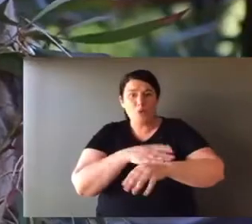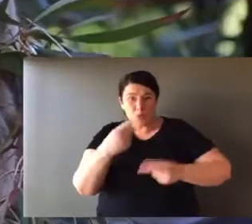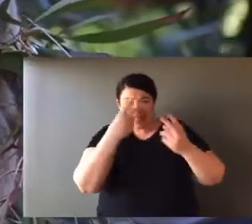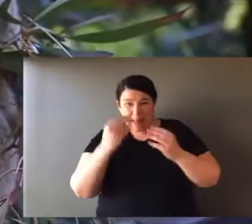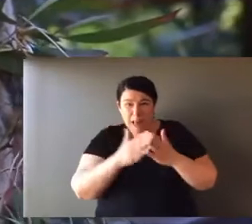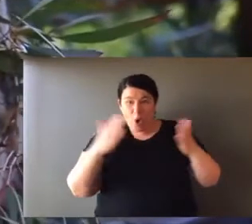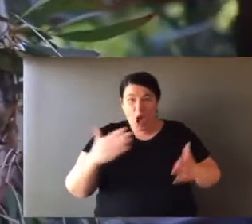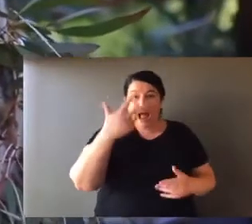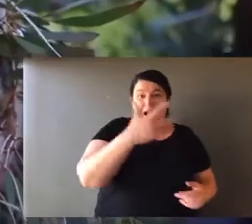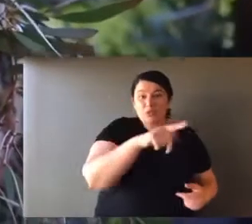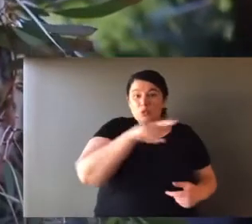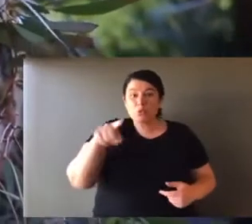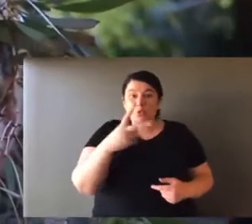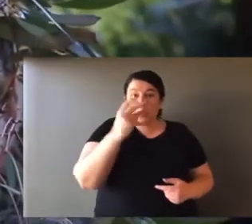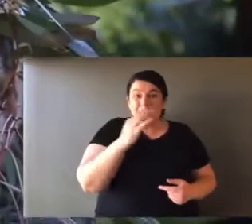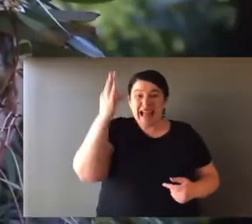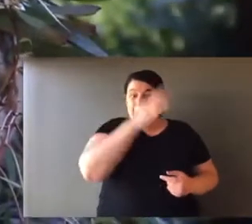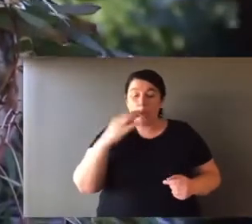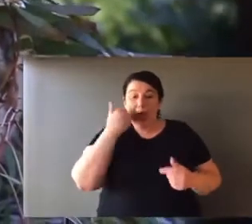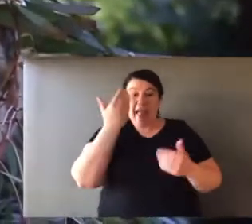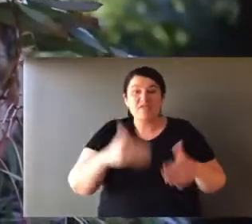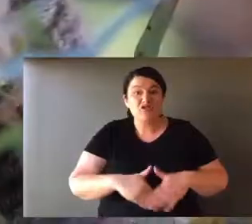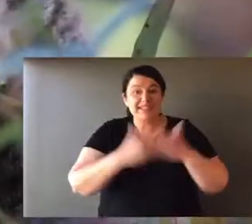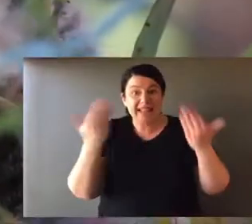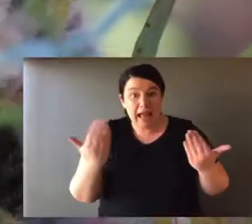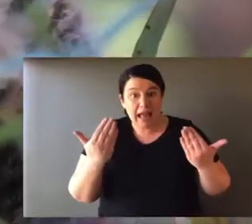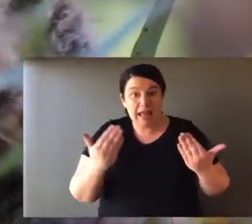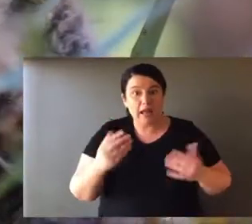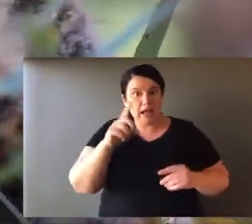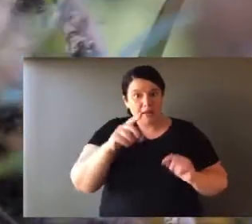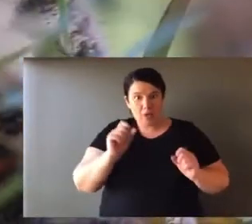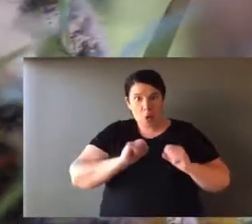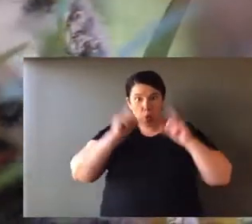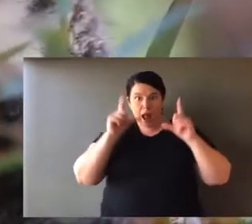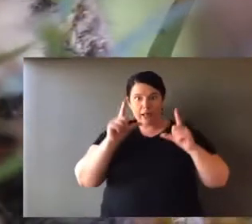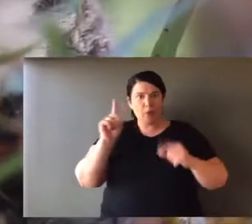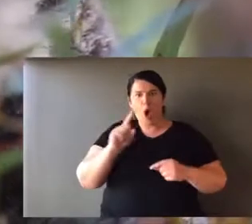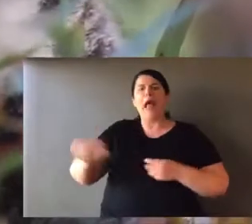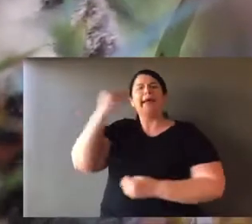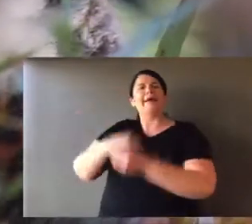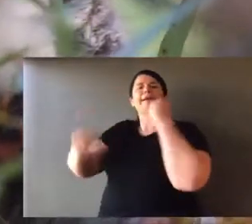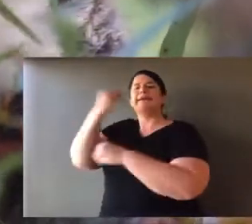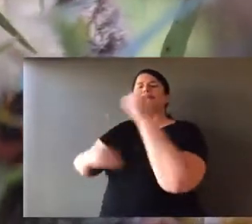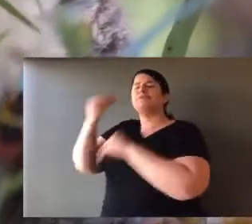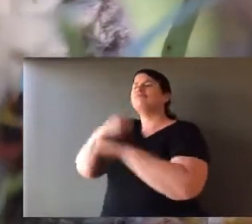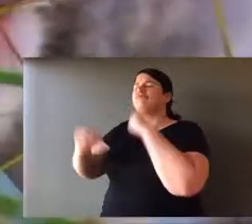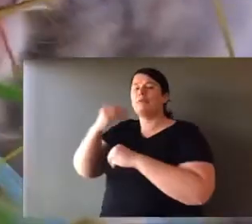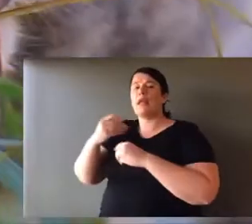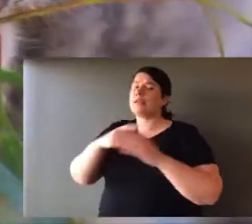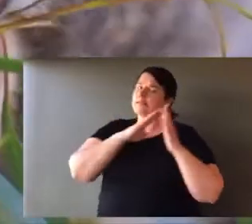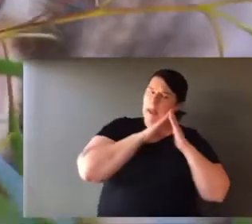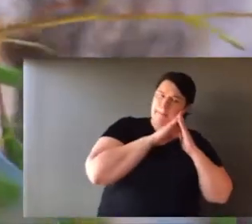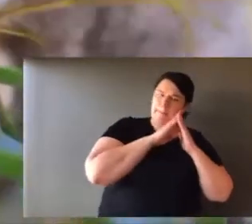slowly. So koalas sleep for up to 18 to 20 hours a day and they do that to conserve energy. Guess what they're doing when they're awake?